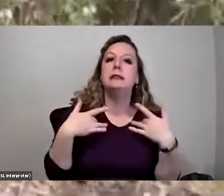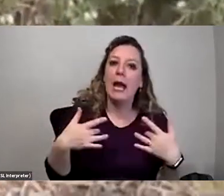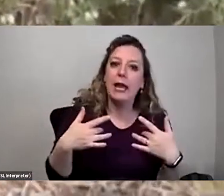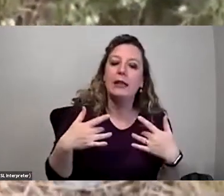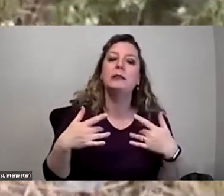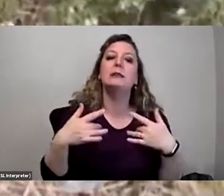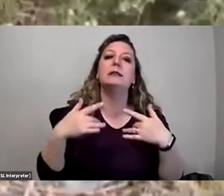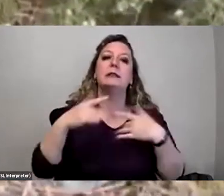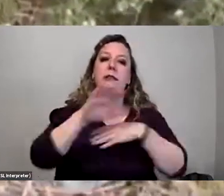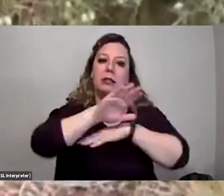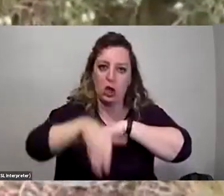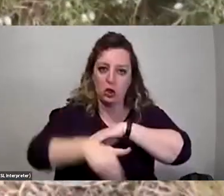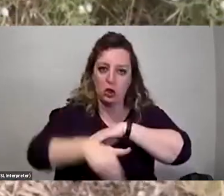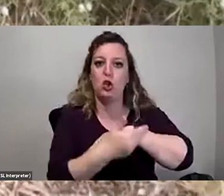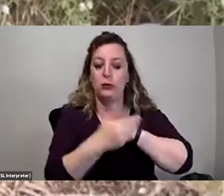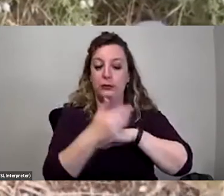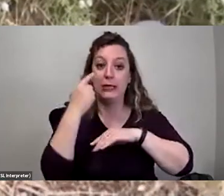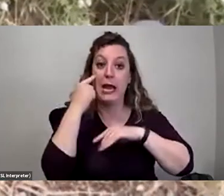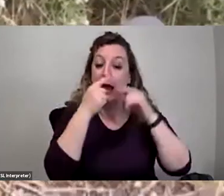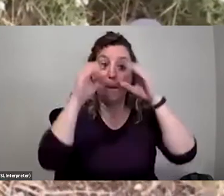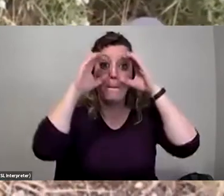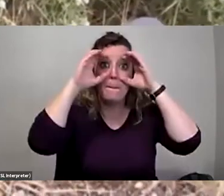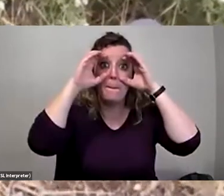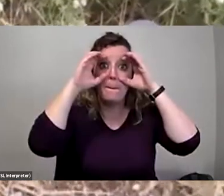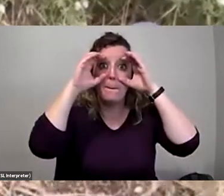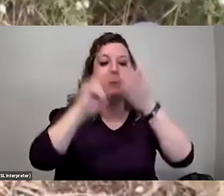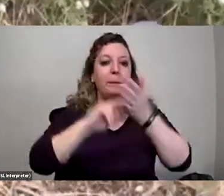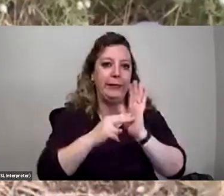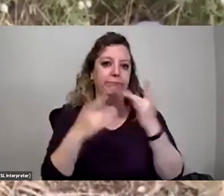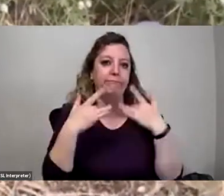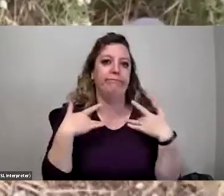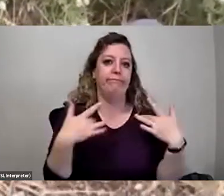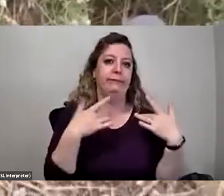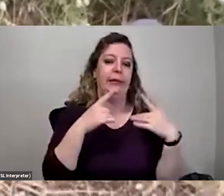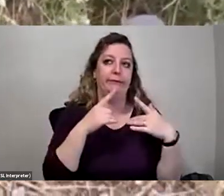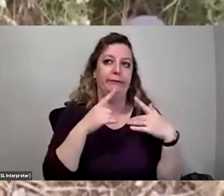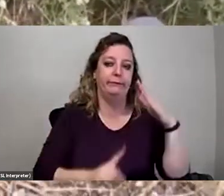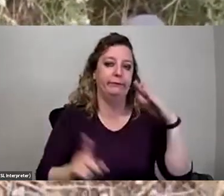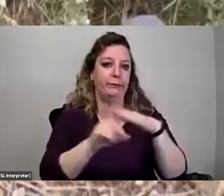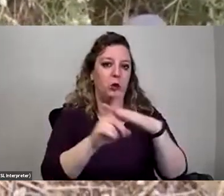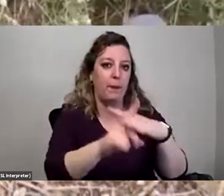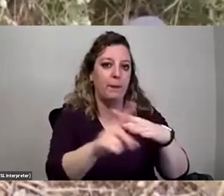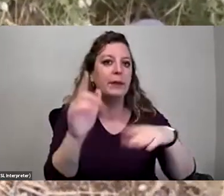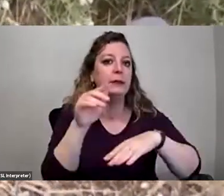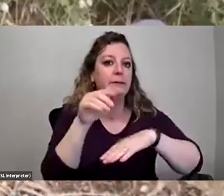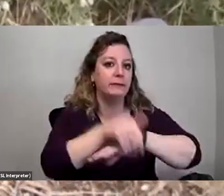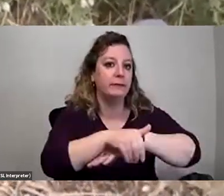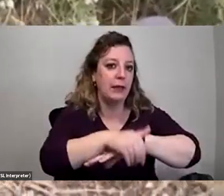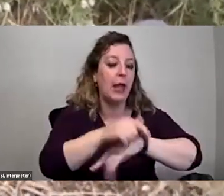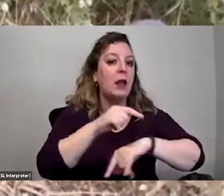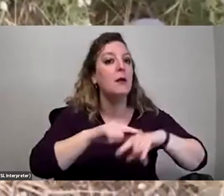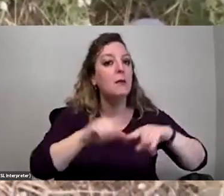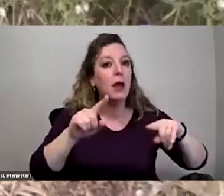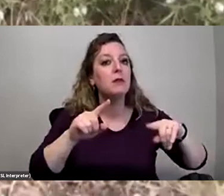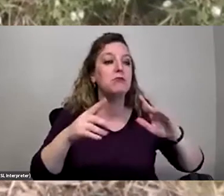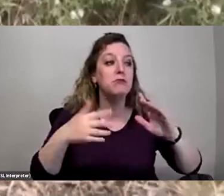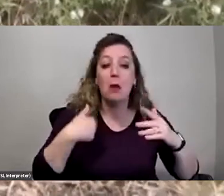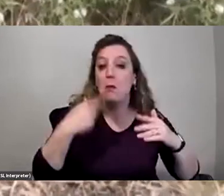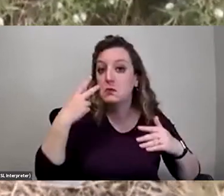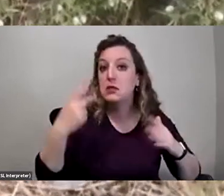big eyes, an indicator that an animal likes to come out at nighttime, but they will come out during the daytime. I've seen,